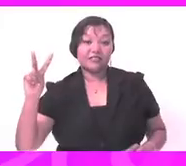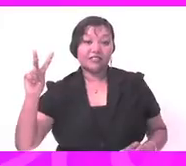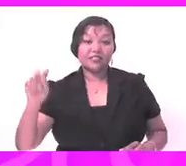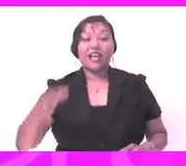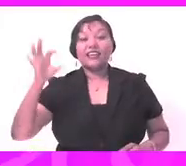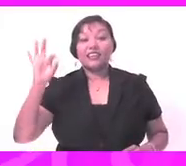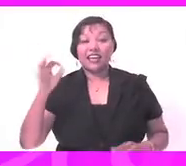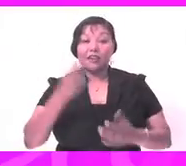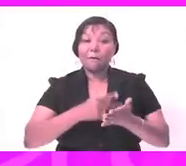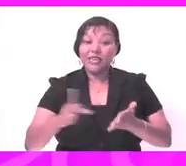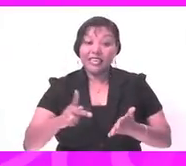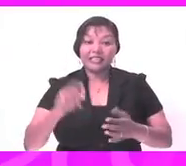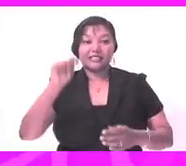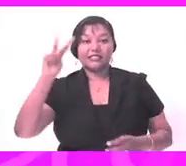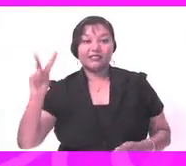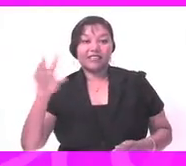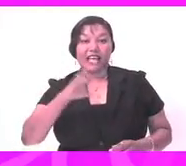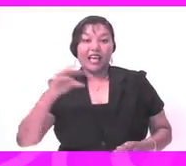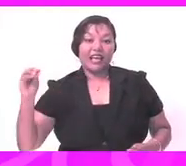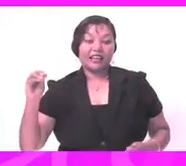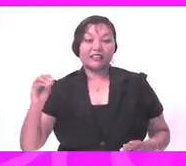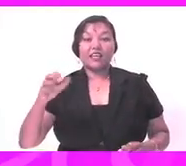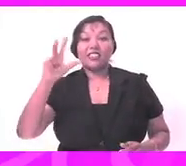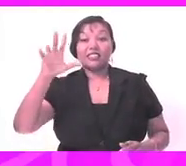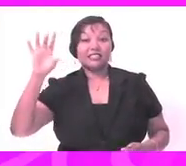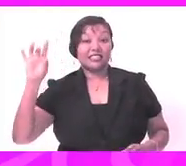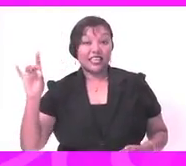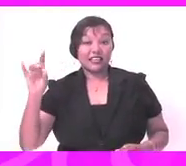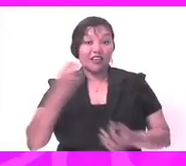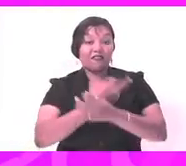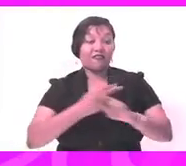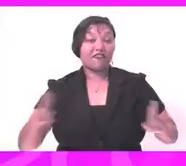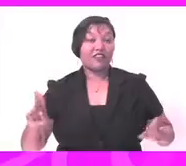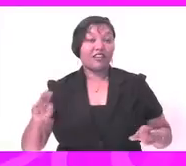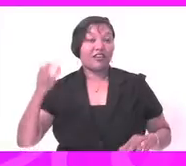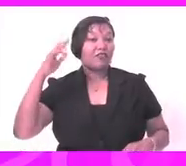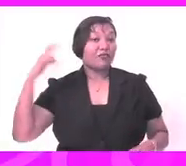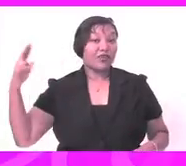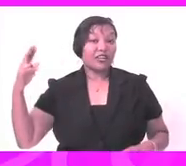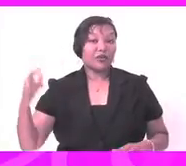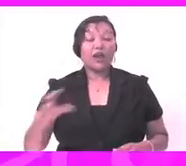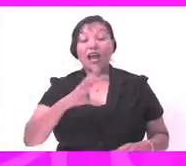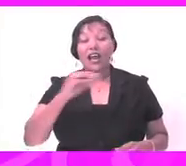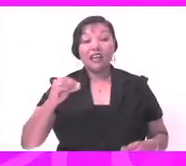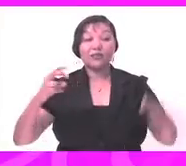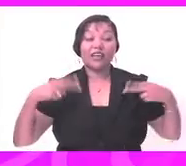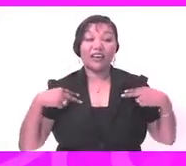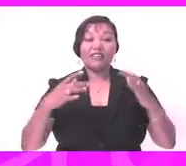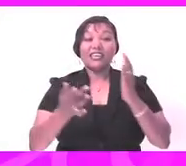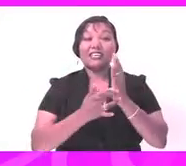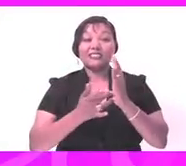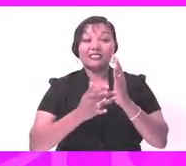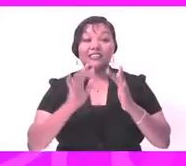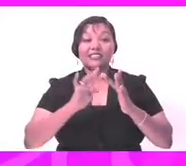stations, nine subscription television stations, and 38 free-to-air radio stations, in addition to